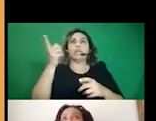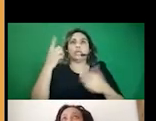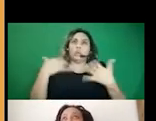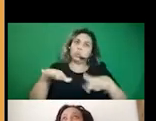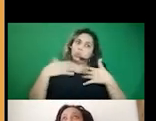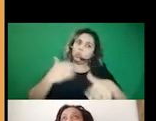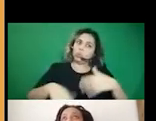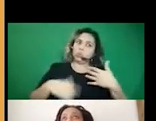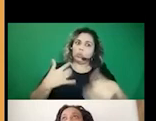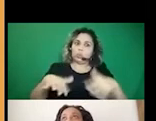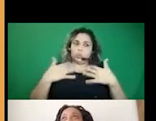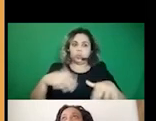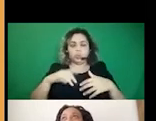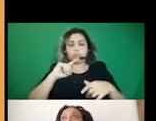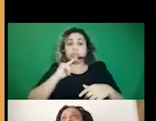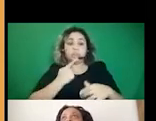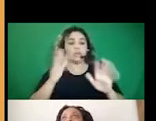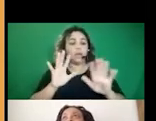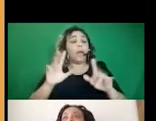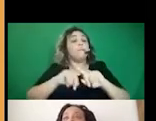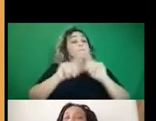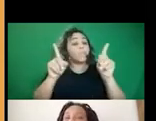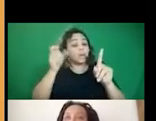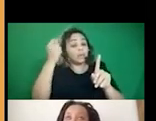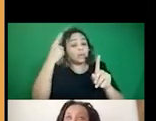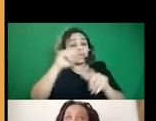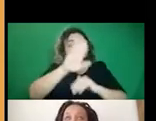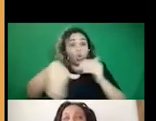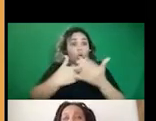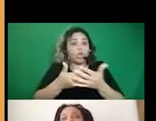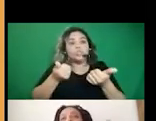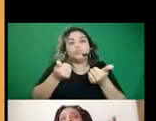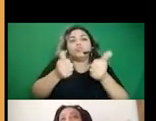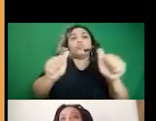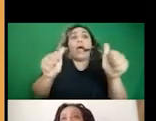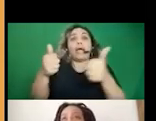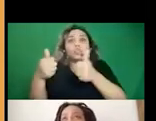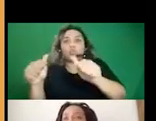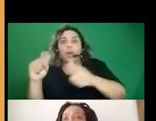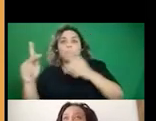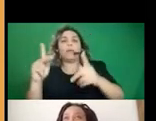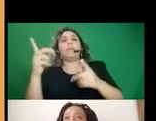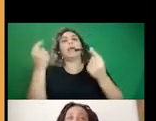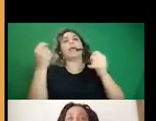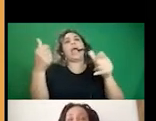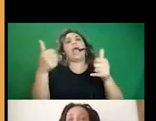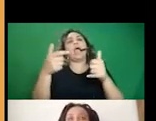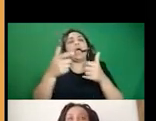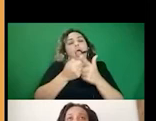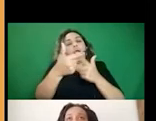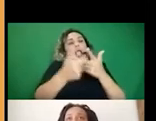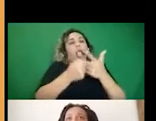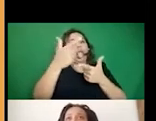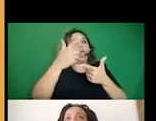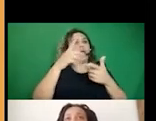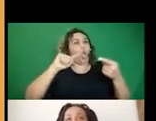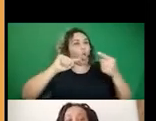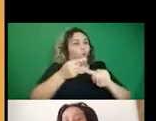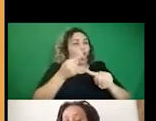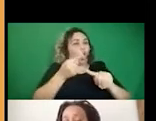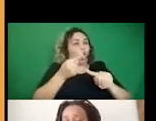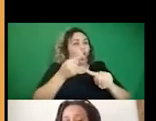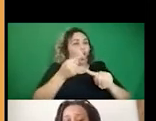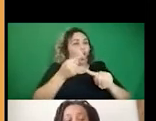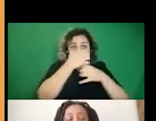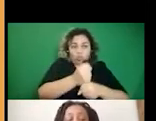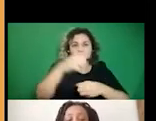um, you know, all of these attempts, I think chip away at like what I was talking about earlier, like our trust and